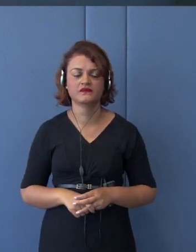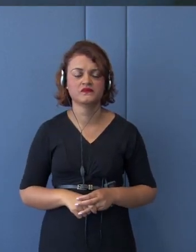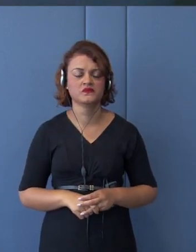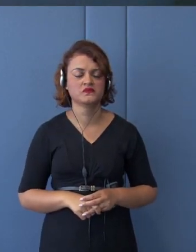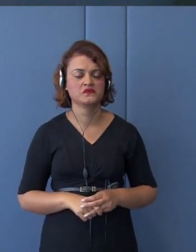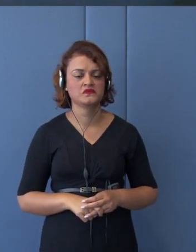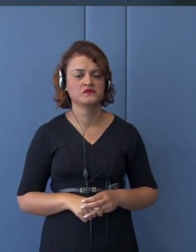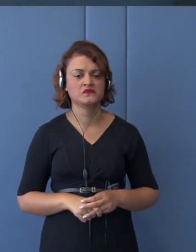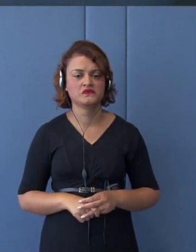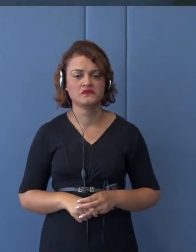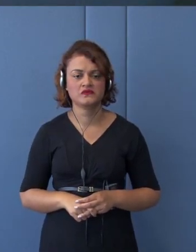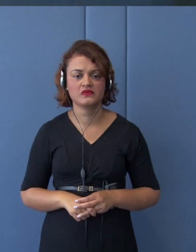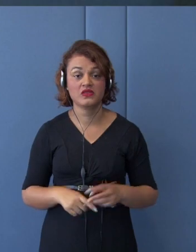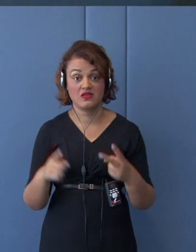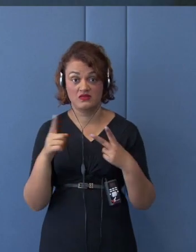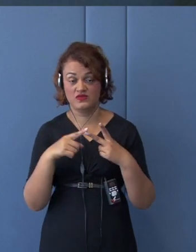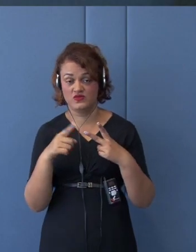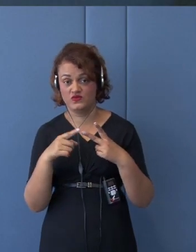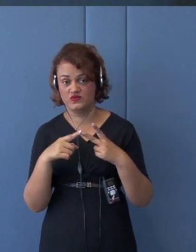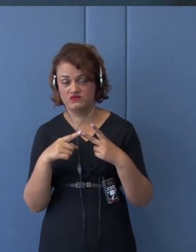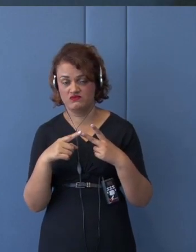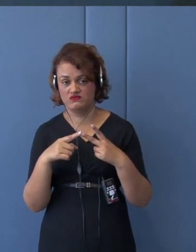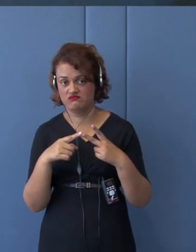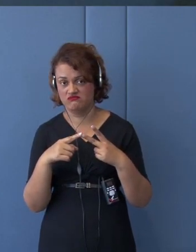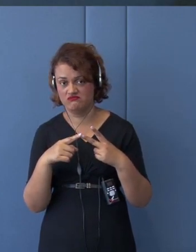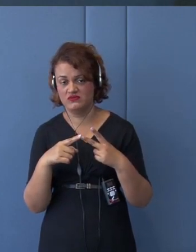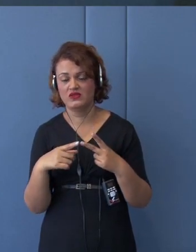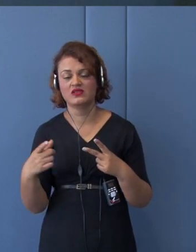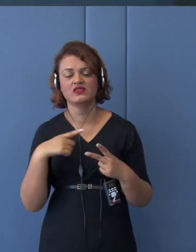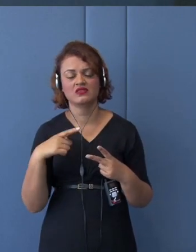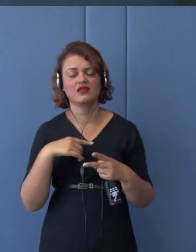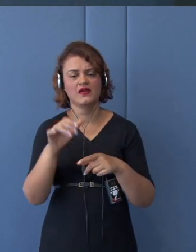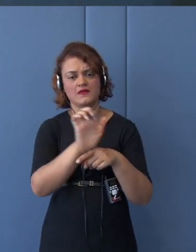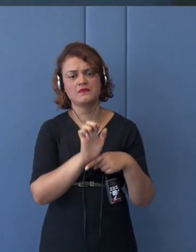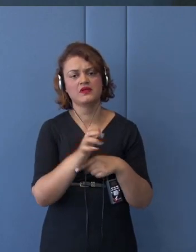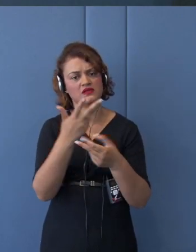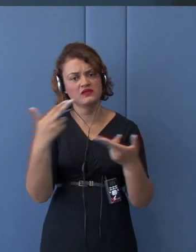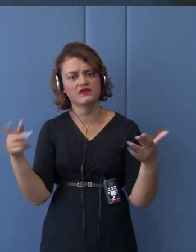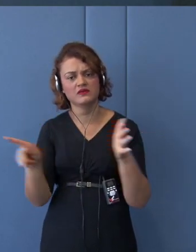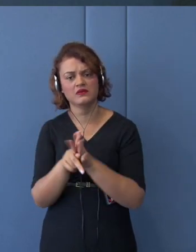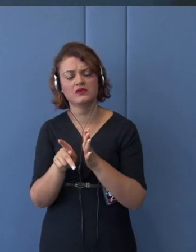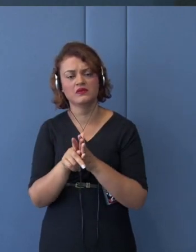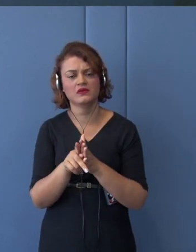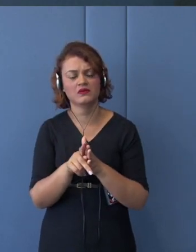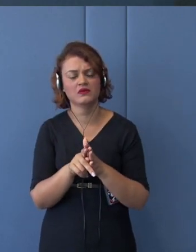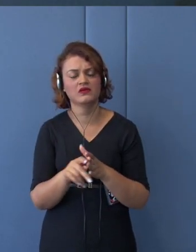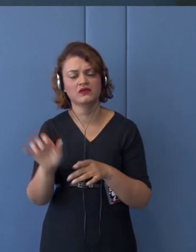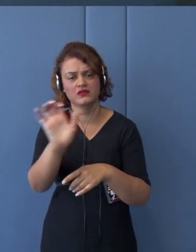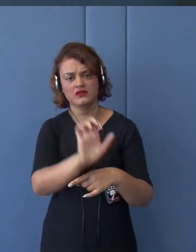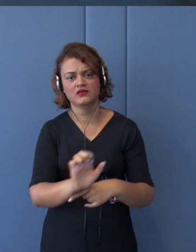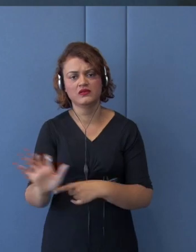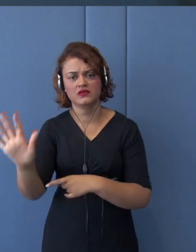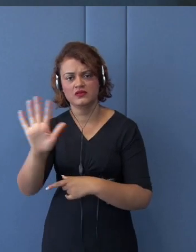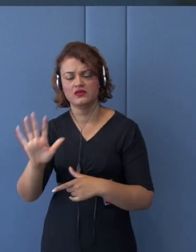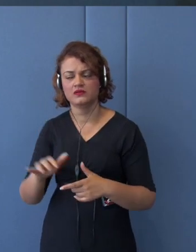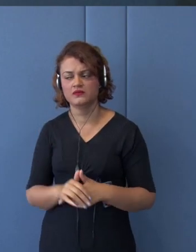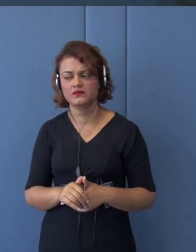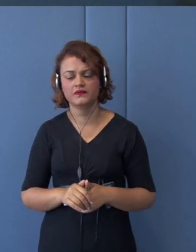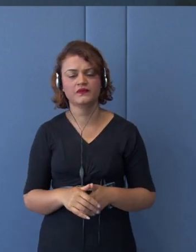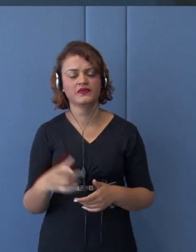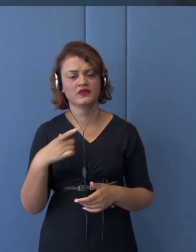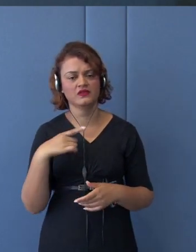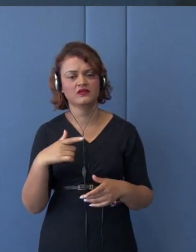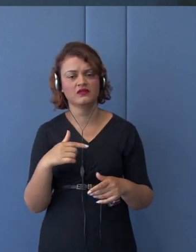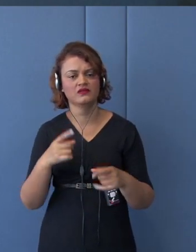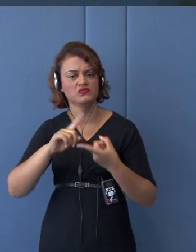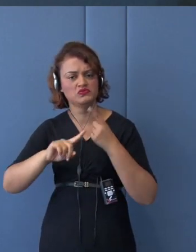there are a number of SOEs. So, SOEs you know, being discussed in order to